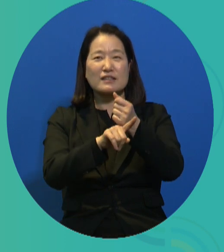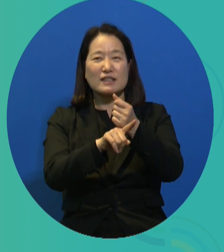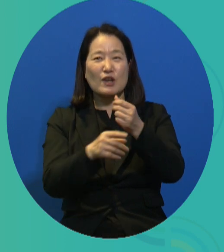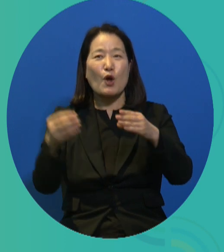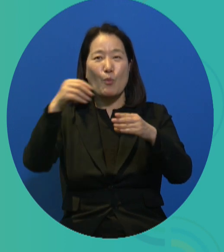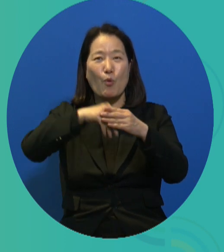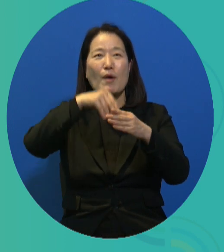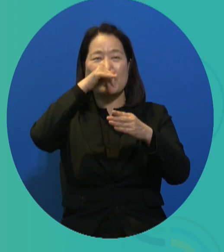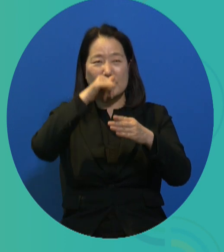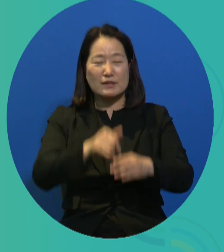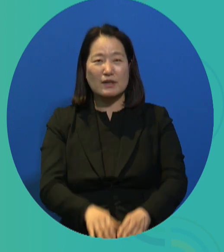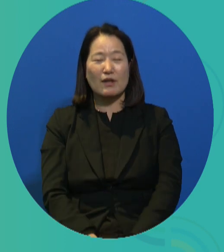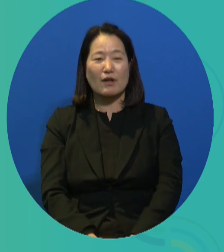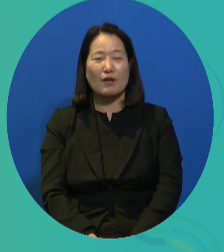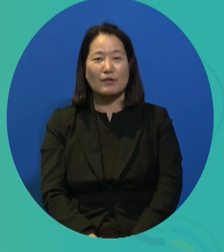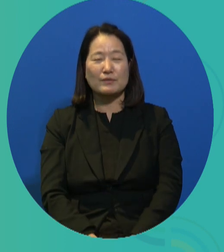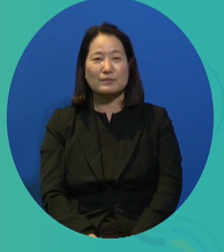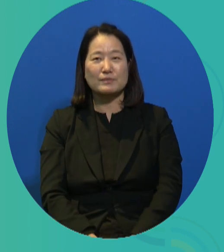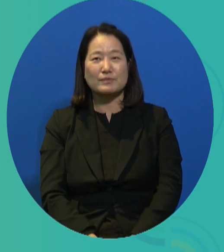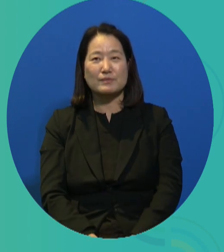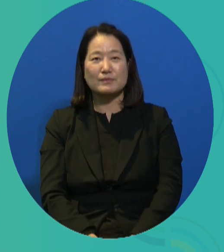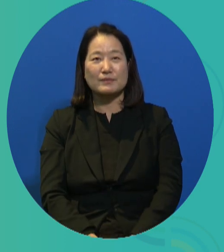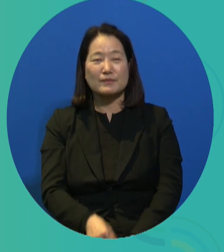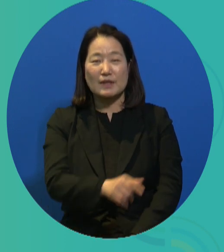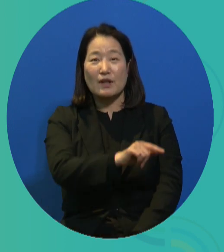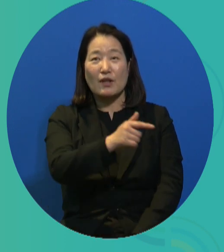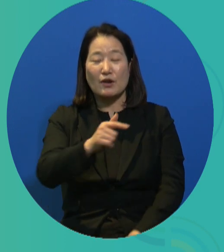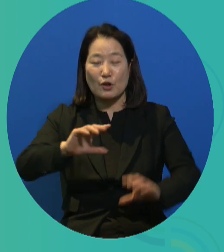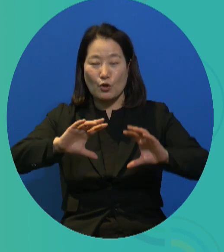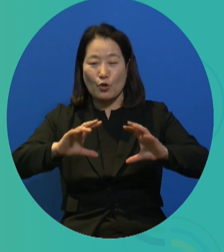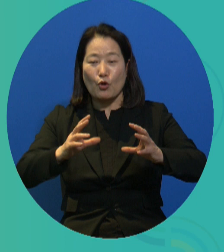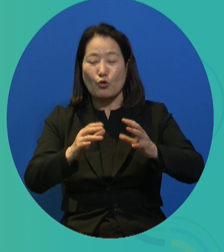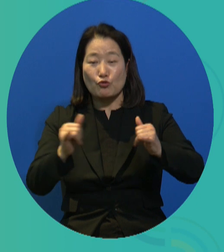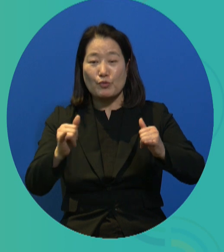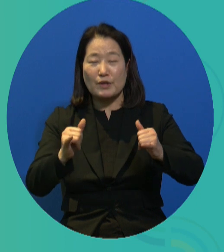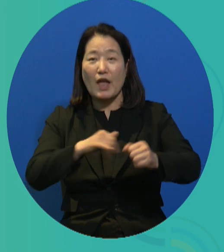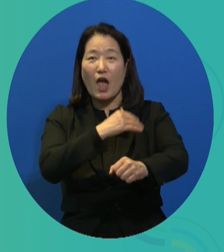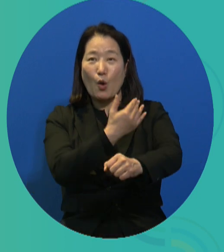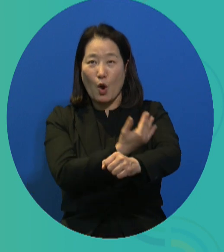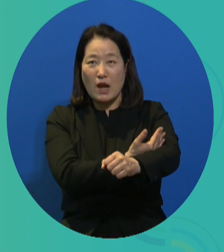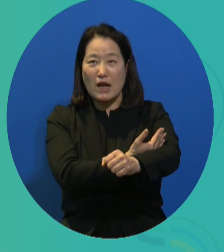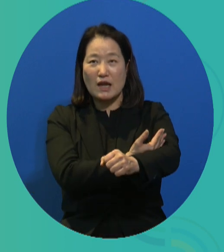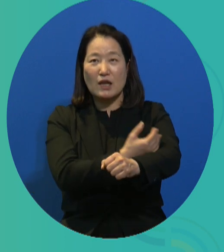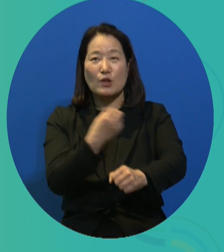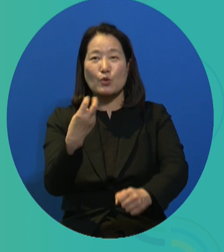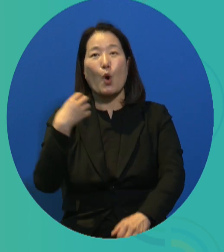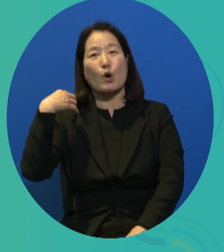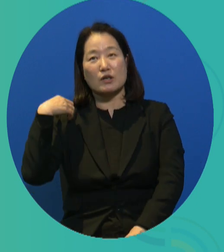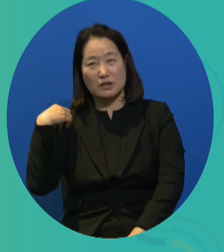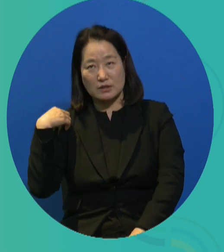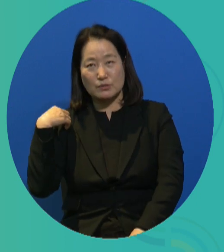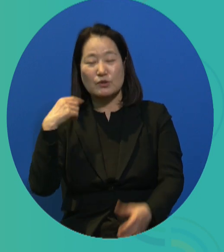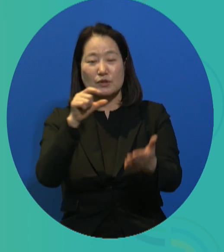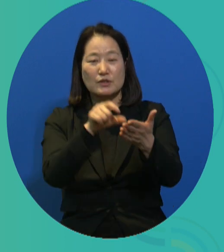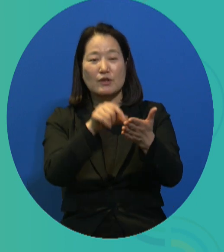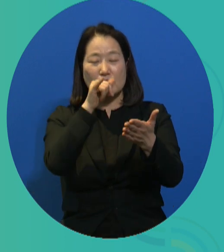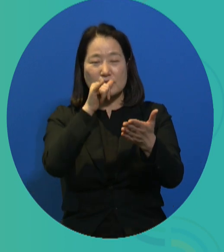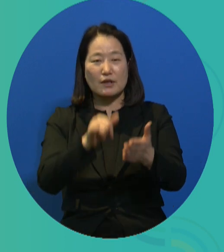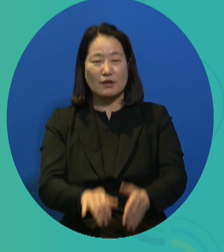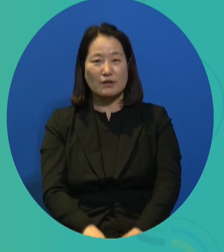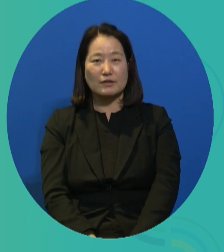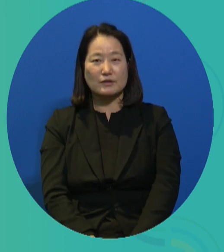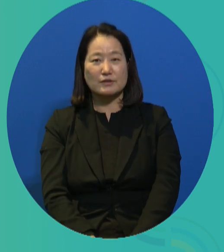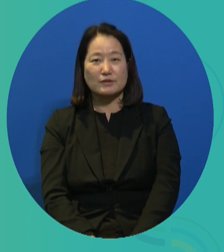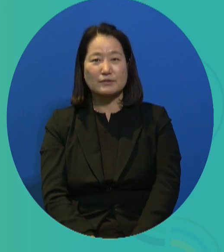the spirit of this concept enshrined in the Korean constitution because the Korean constitution states several